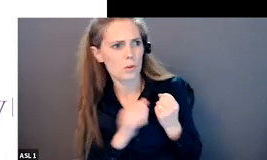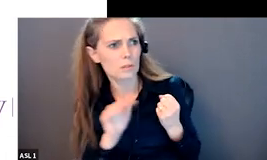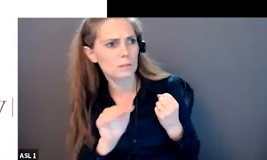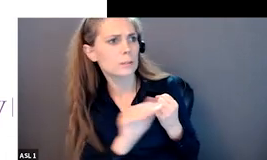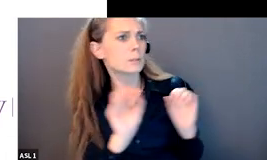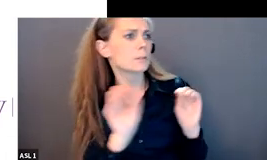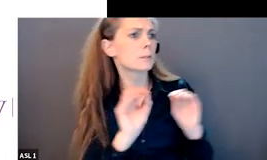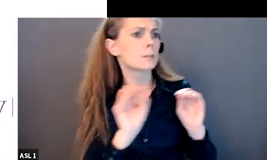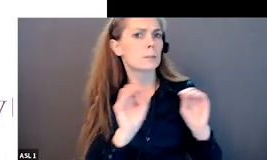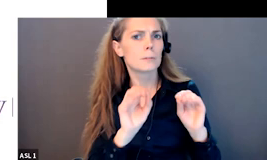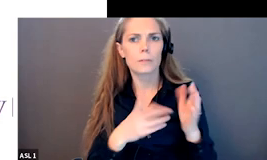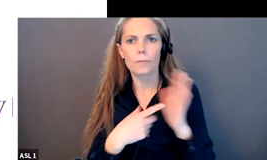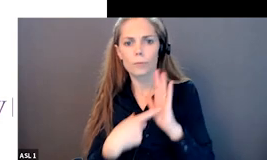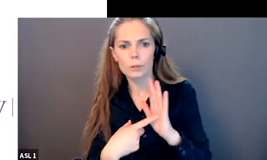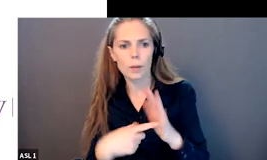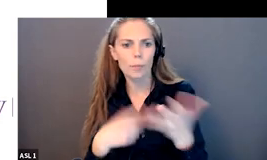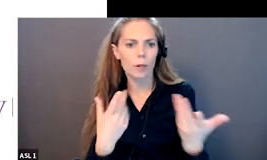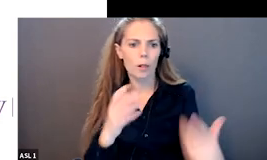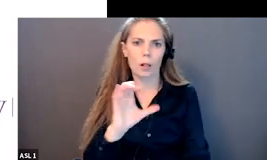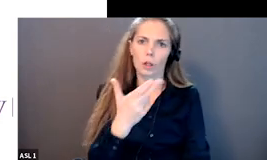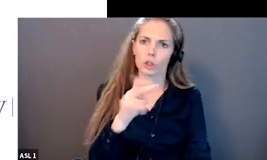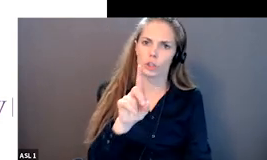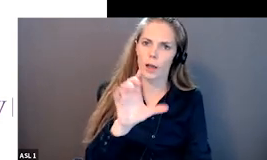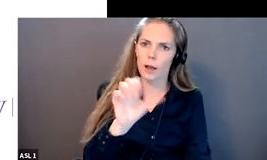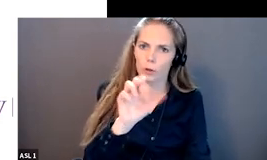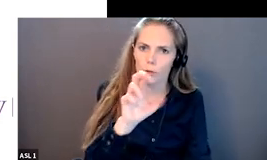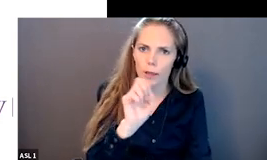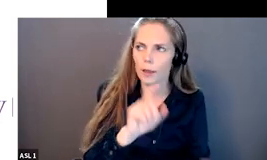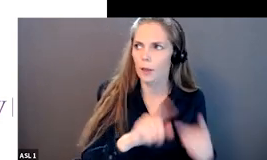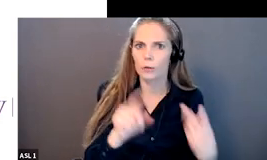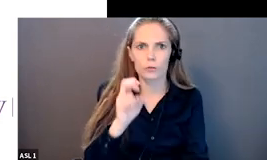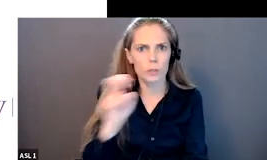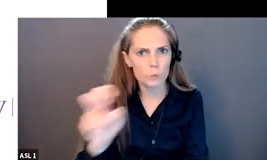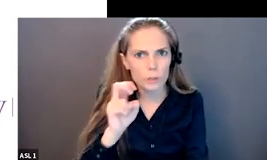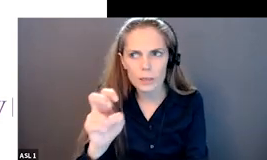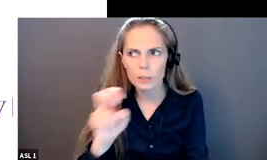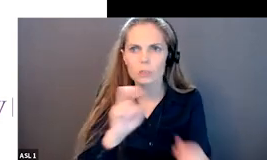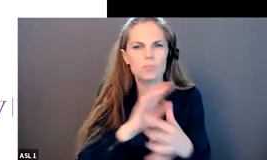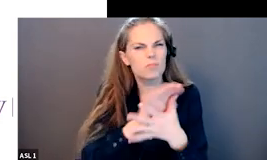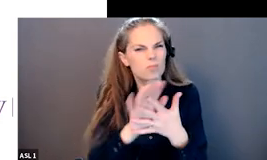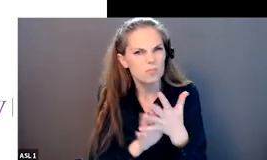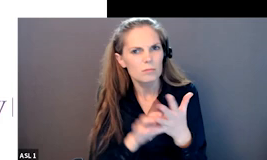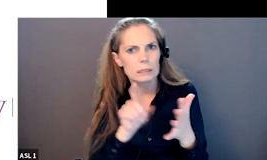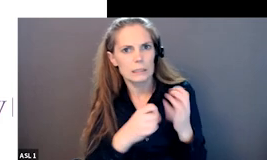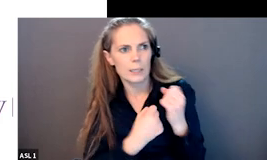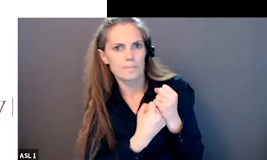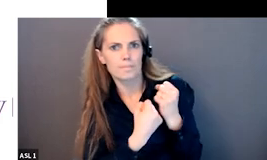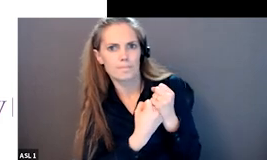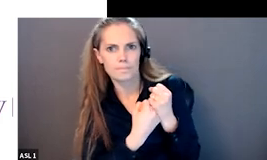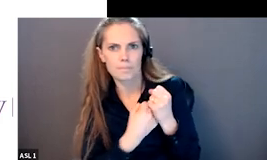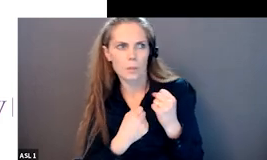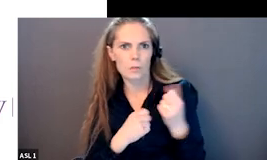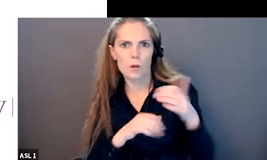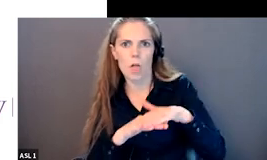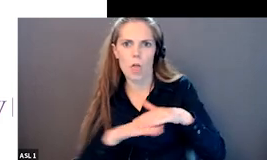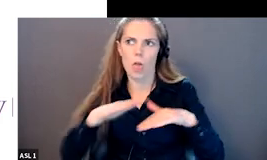transportation to and from work these barriers combined with other demographic factors to create additional areas of exclusion for